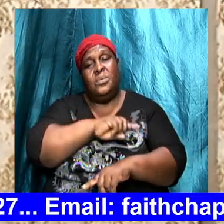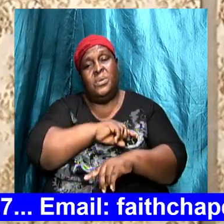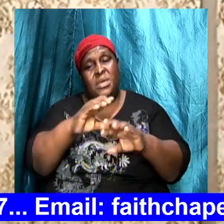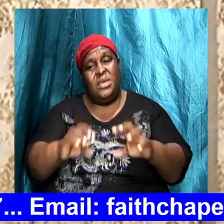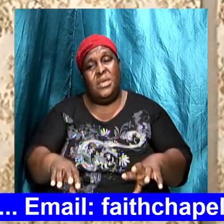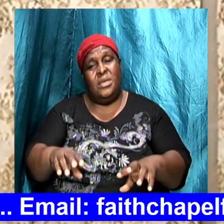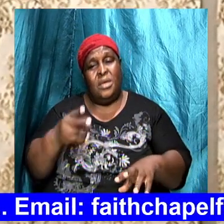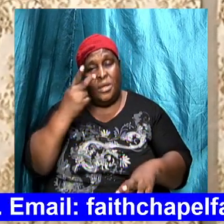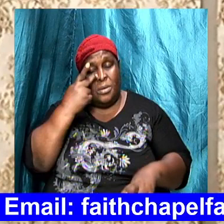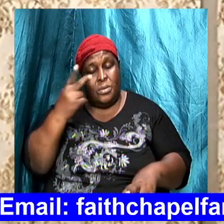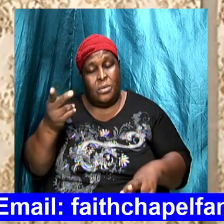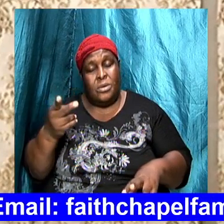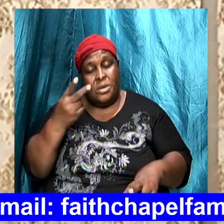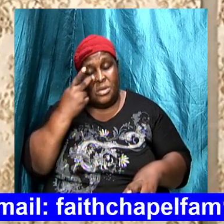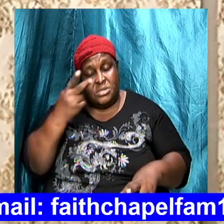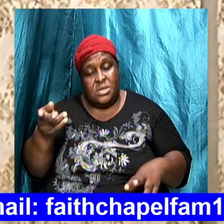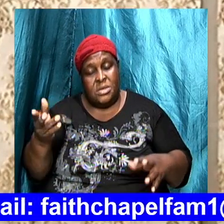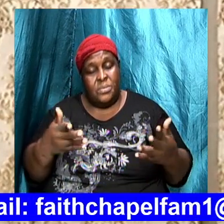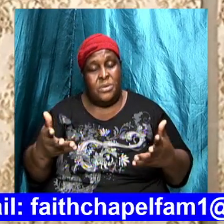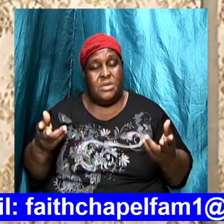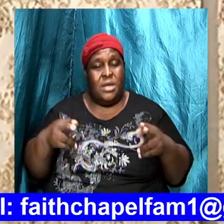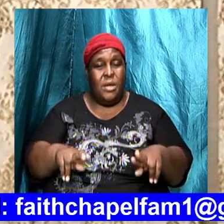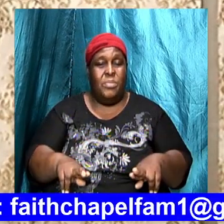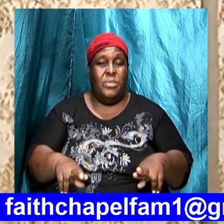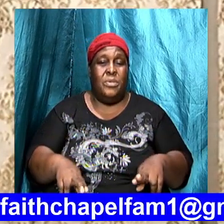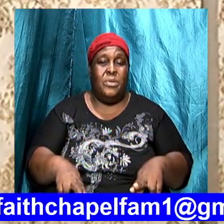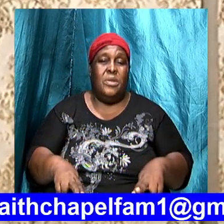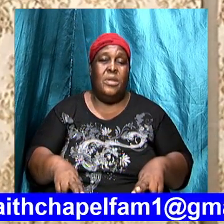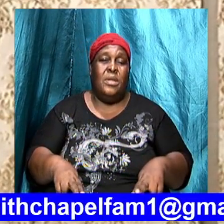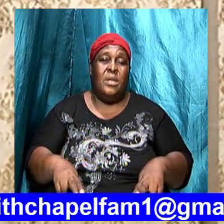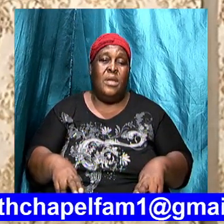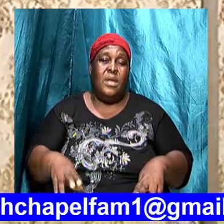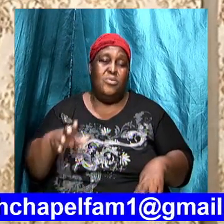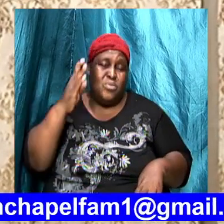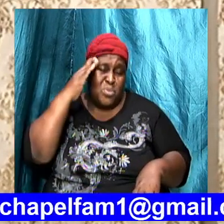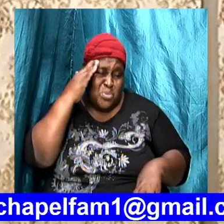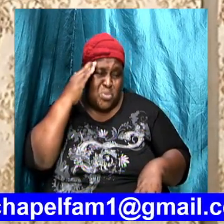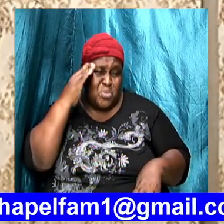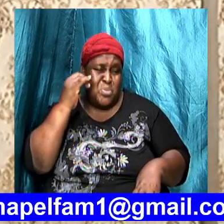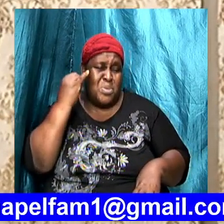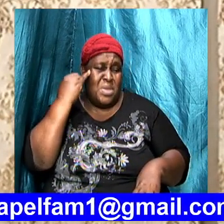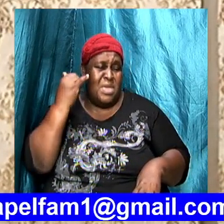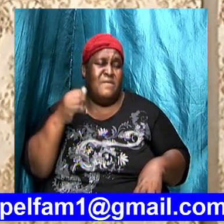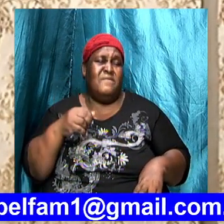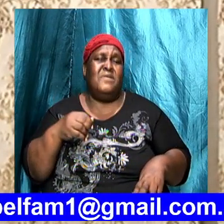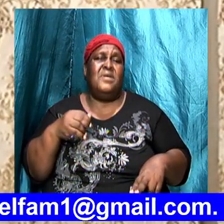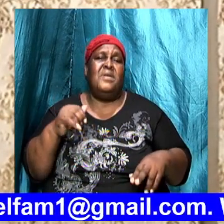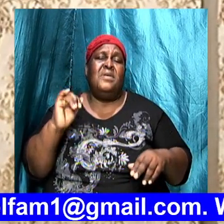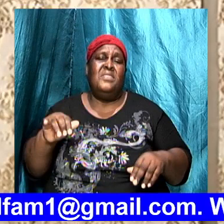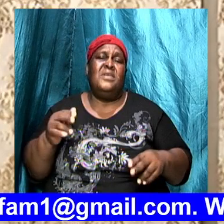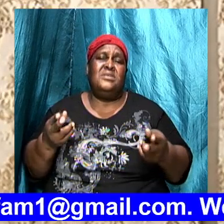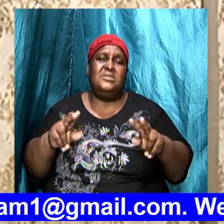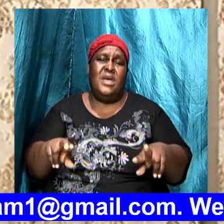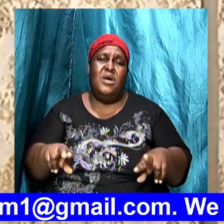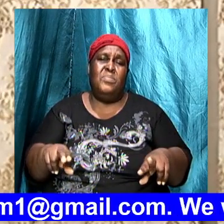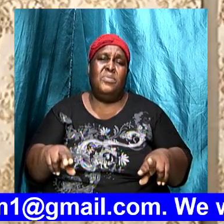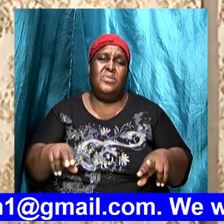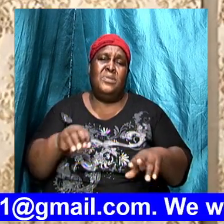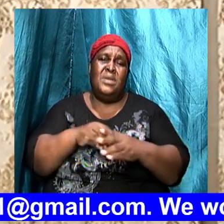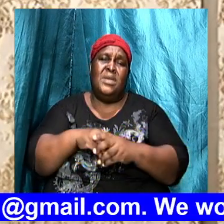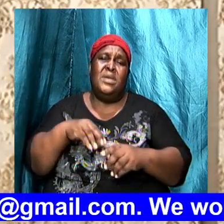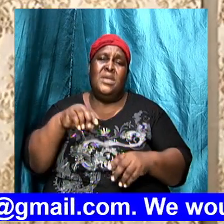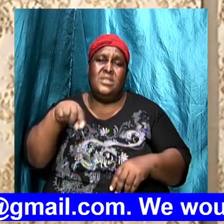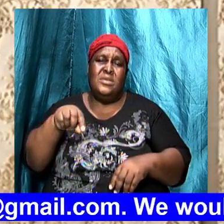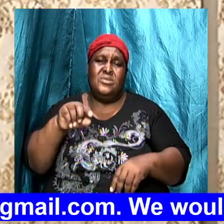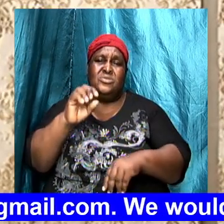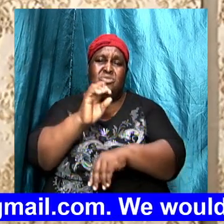and determine if that is happening in us in this church in our lives